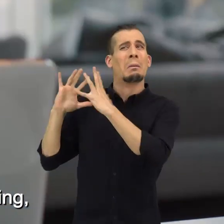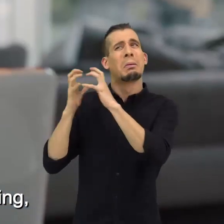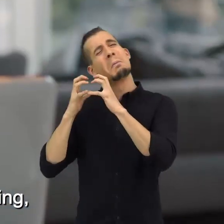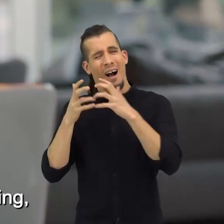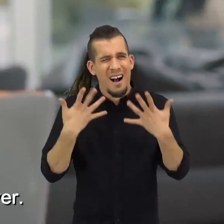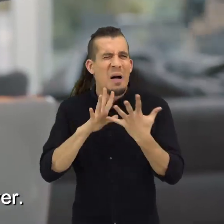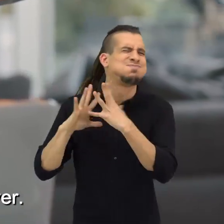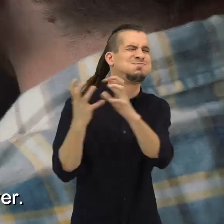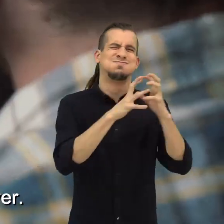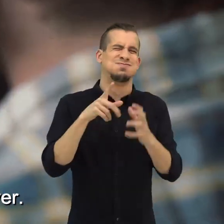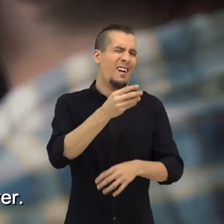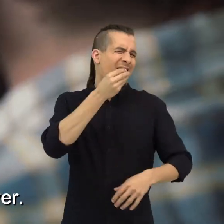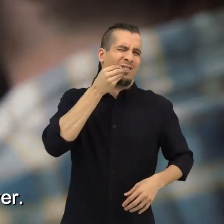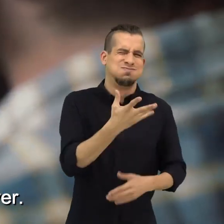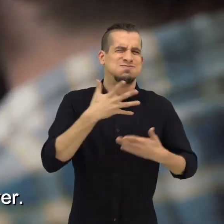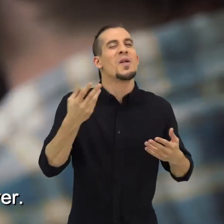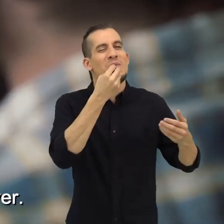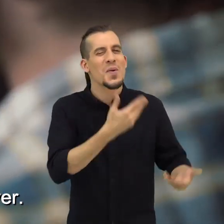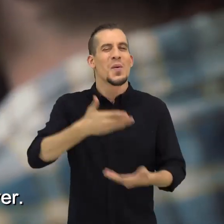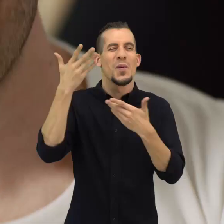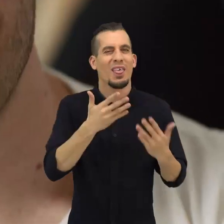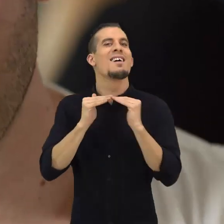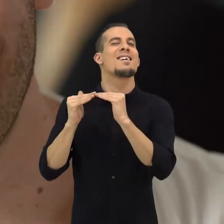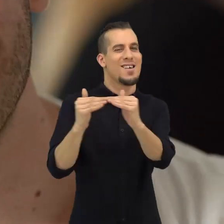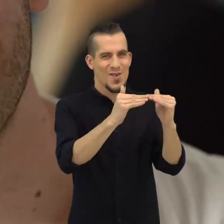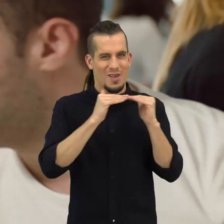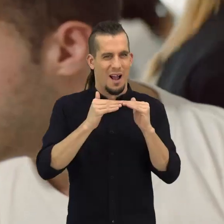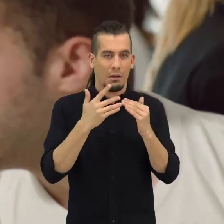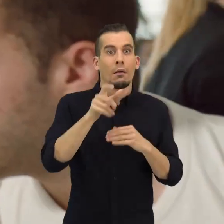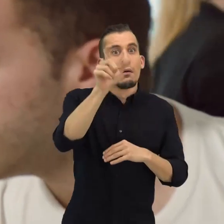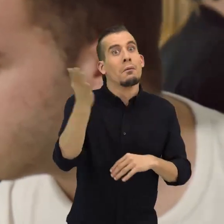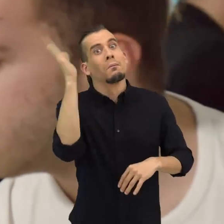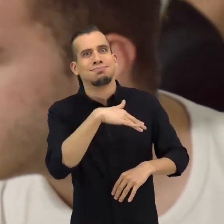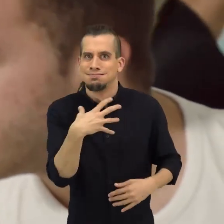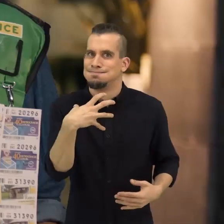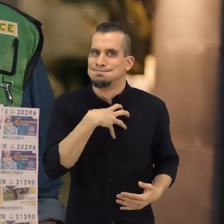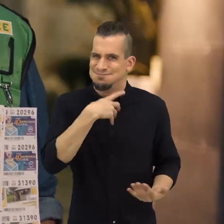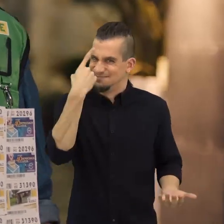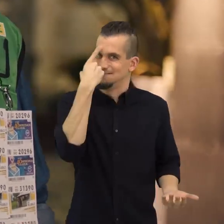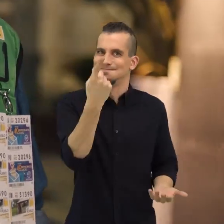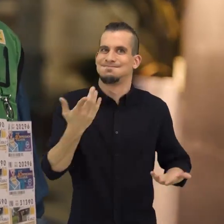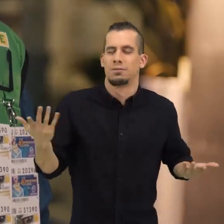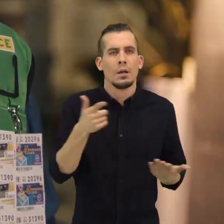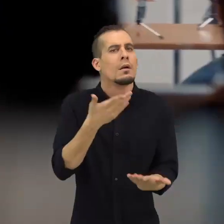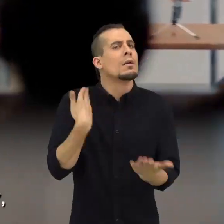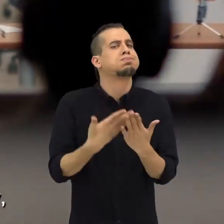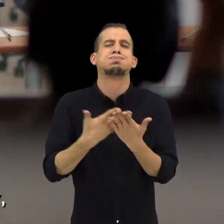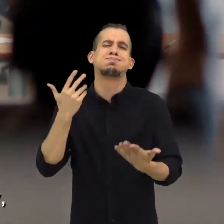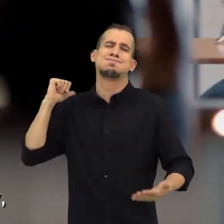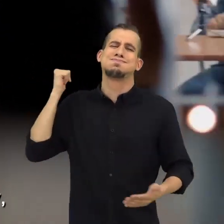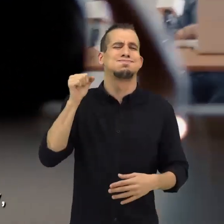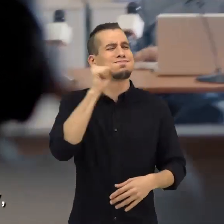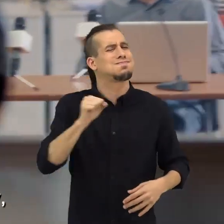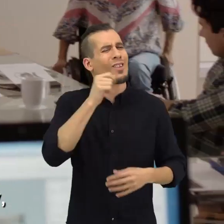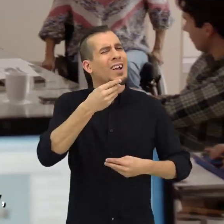communicating, where understanding is better than ever. Equal. We can't do it without you and you know it. That's